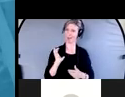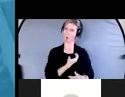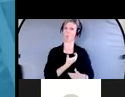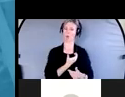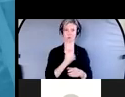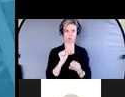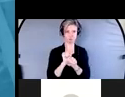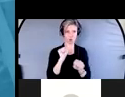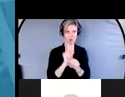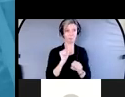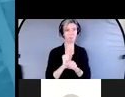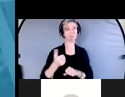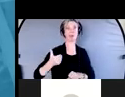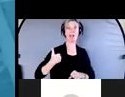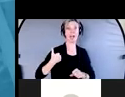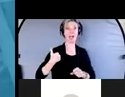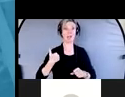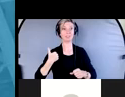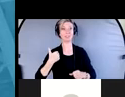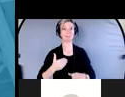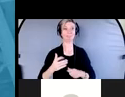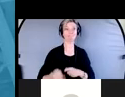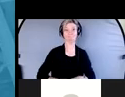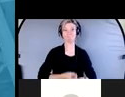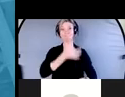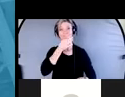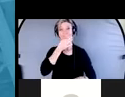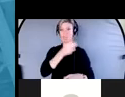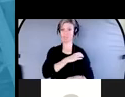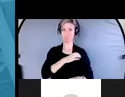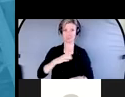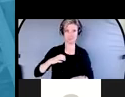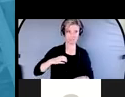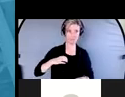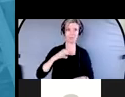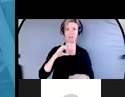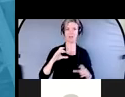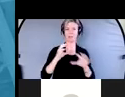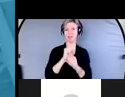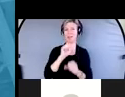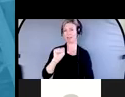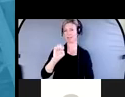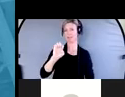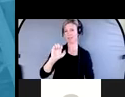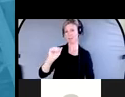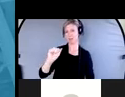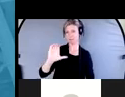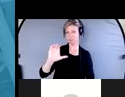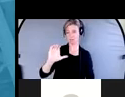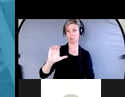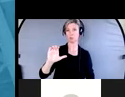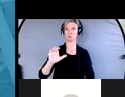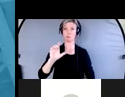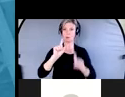committee, seniors expert advisory committee, where we have experts from the medical field, legal field, seniors advocates,